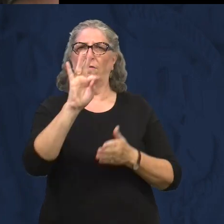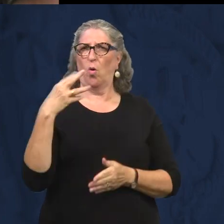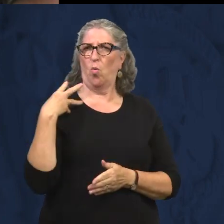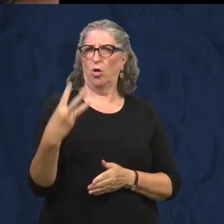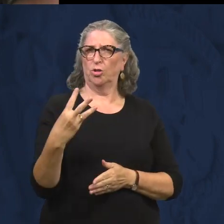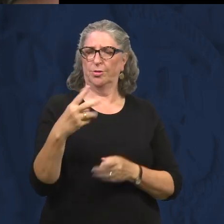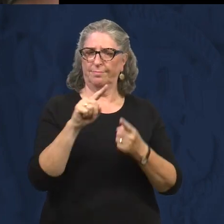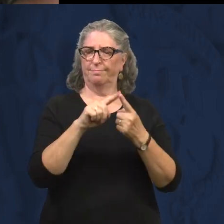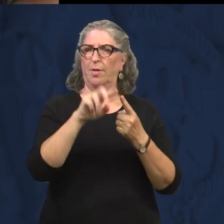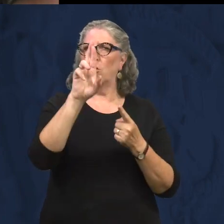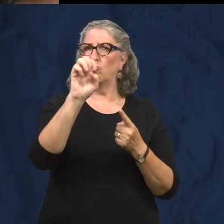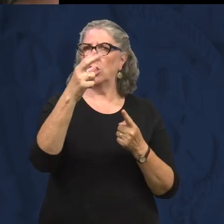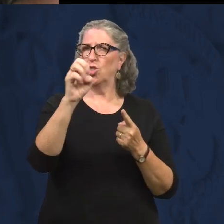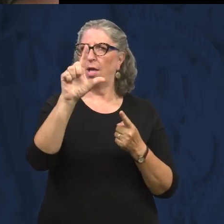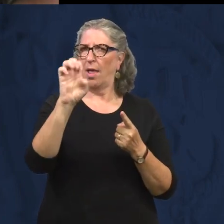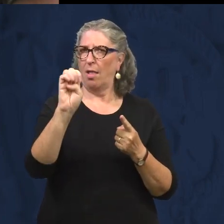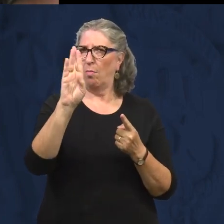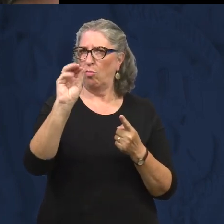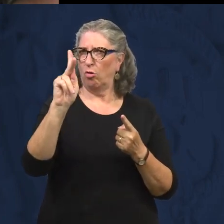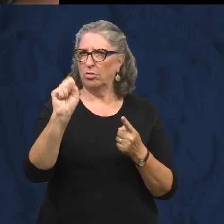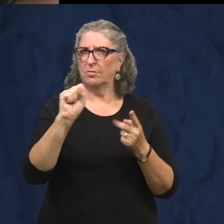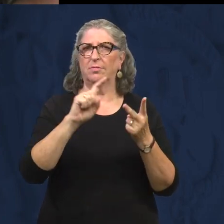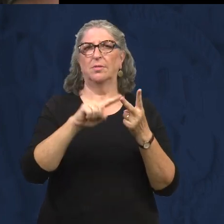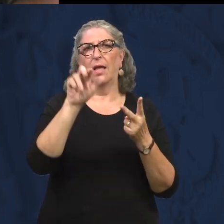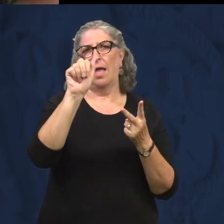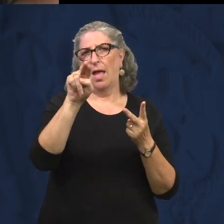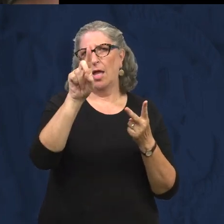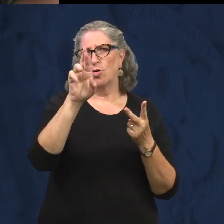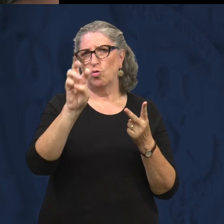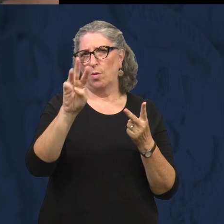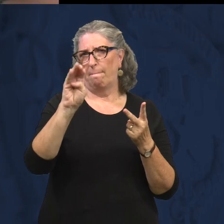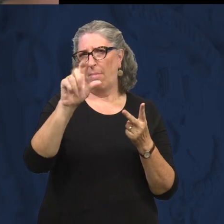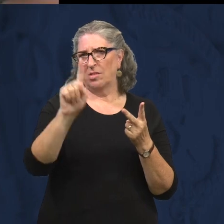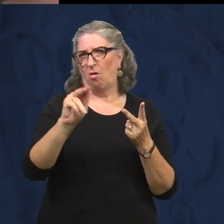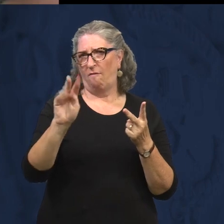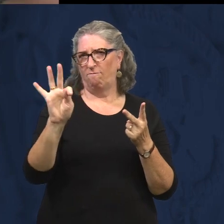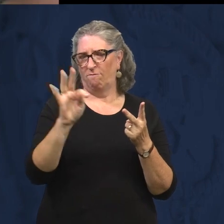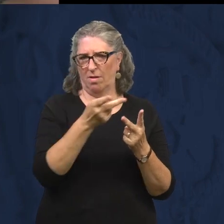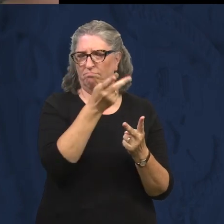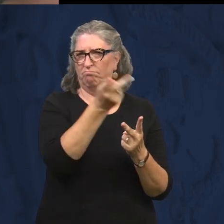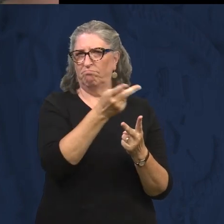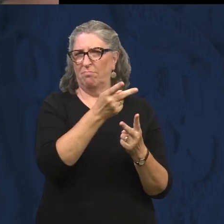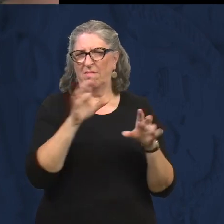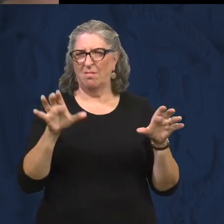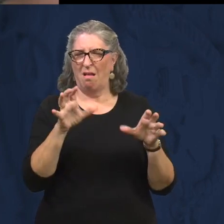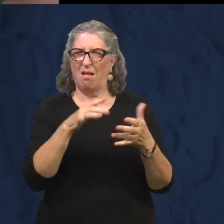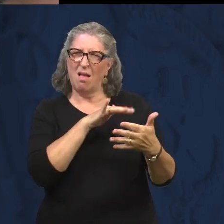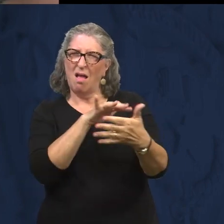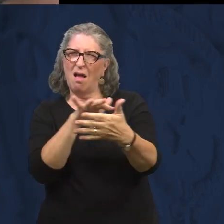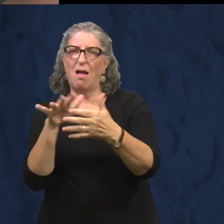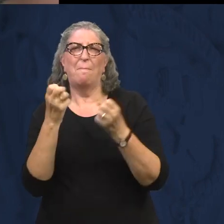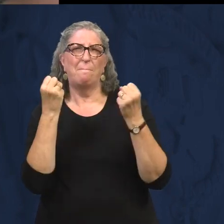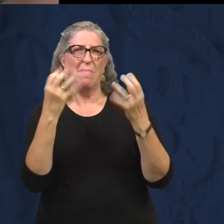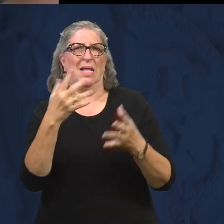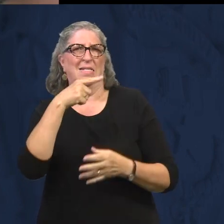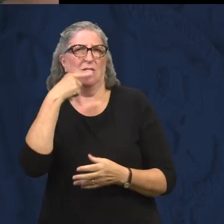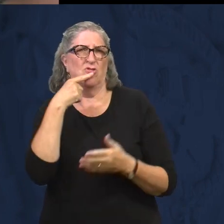Brooks and Andrew Meltzoff have conducted eye gaze behavior studies with over a thousand hearing infants.